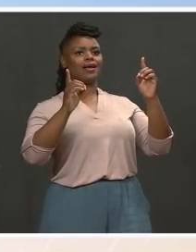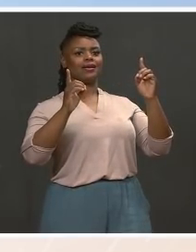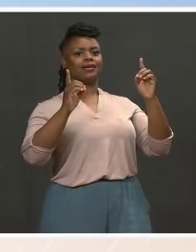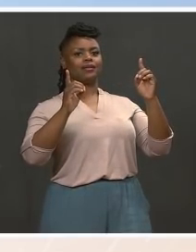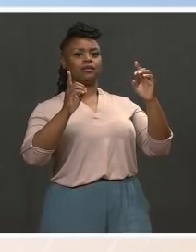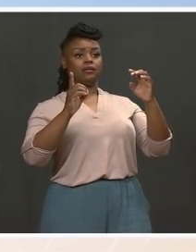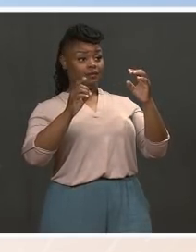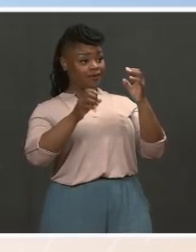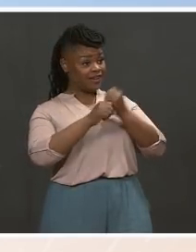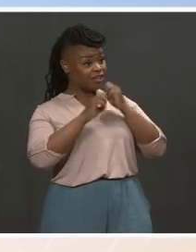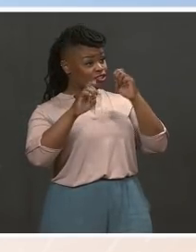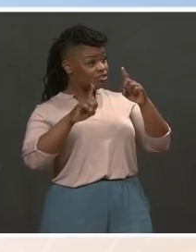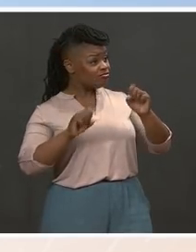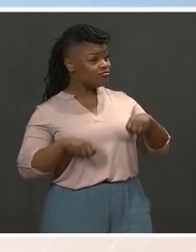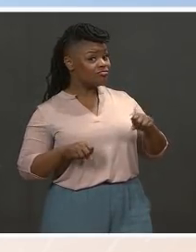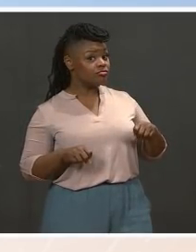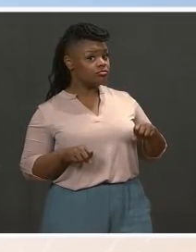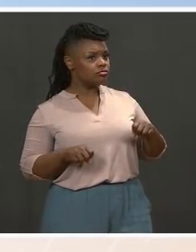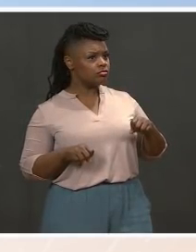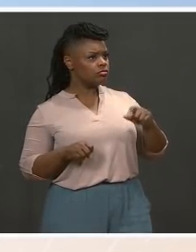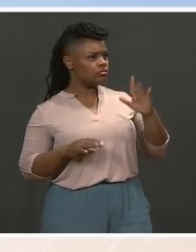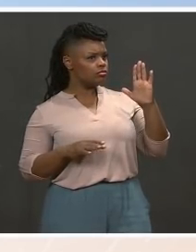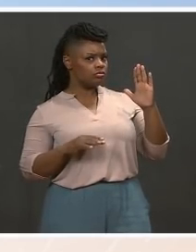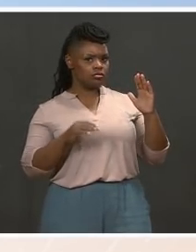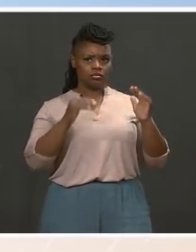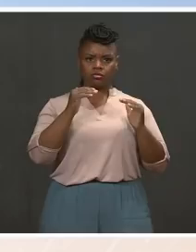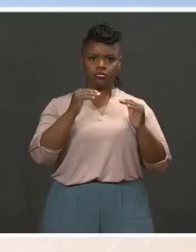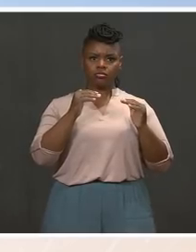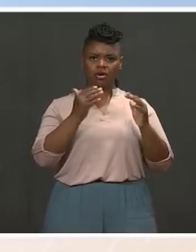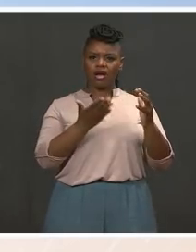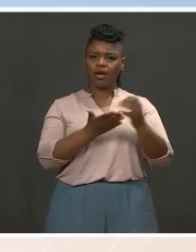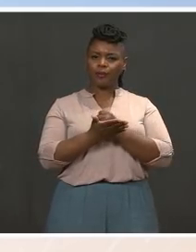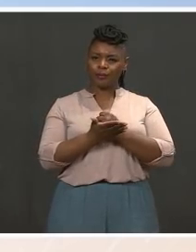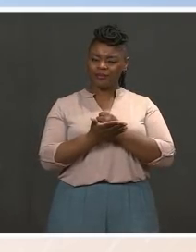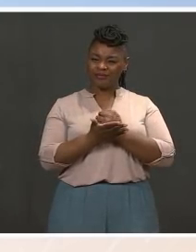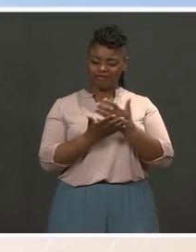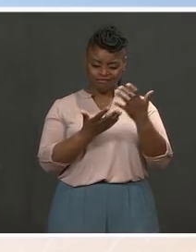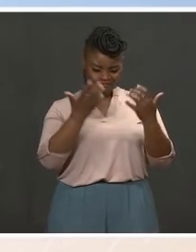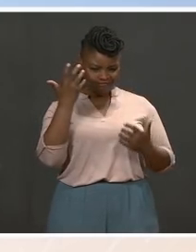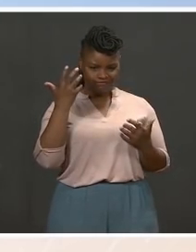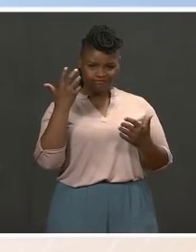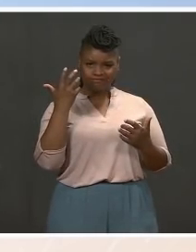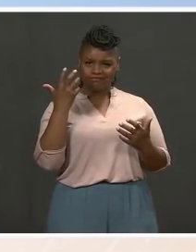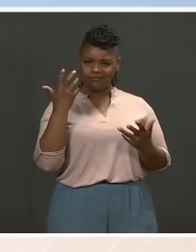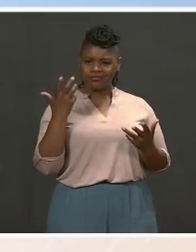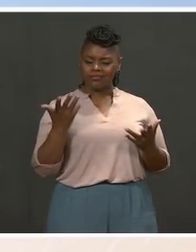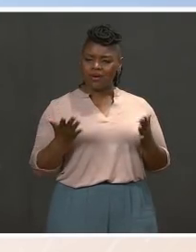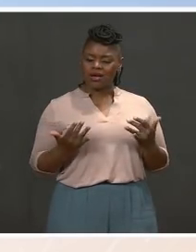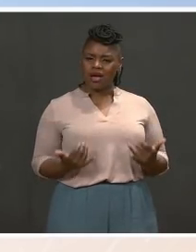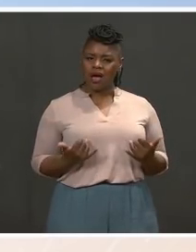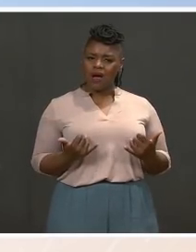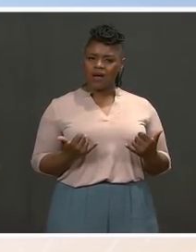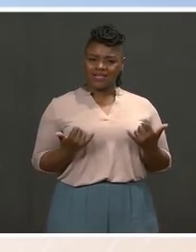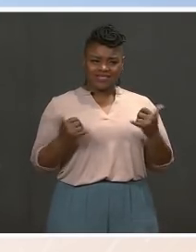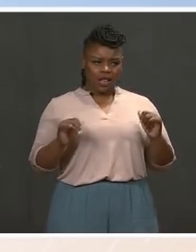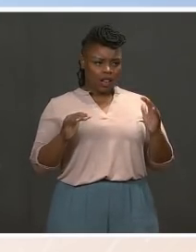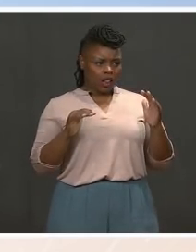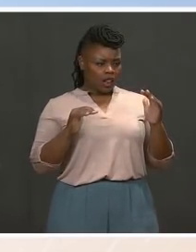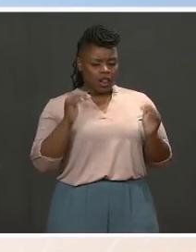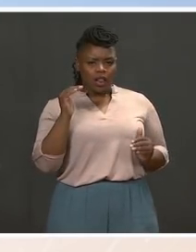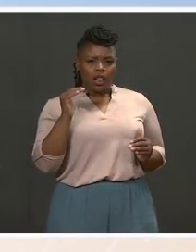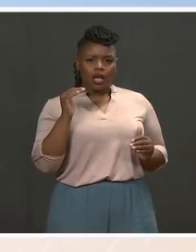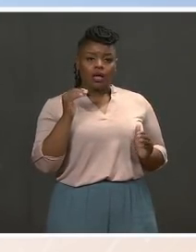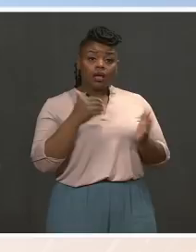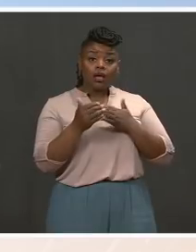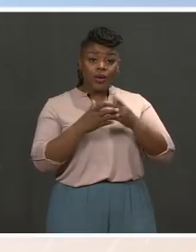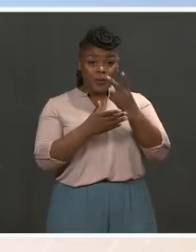racial inequality. But in fact, if you look at college grads, the gap widens between men and women. Some of that is due to age. But one of the